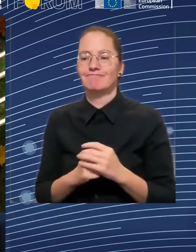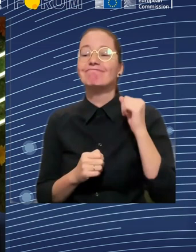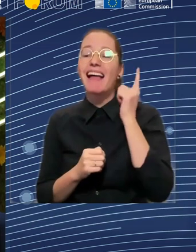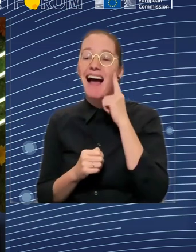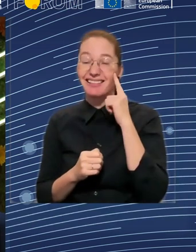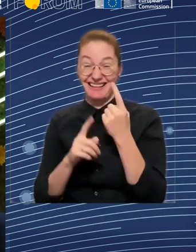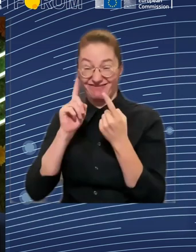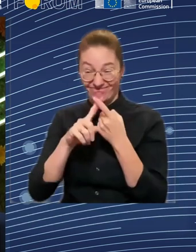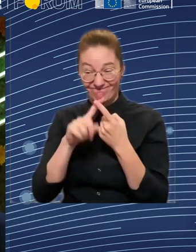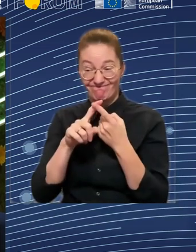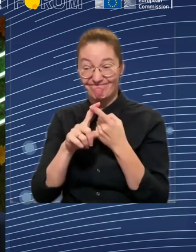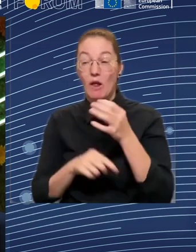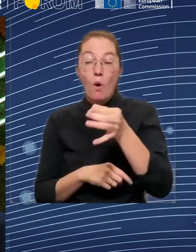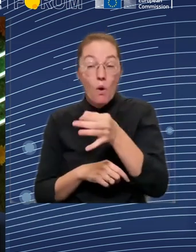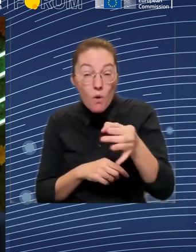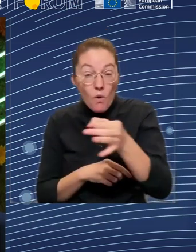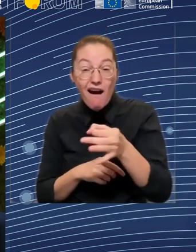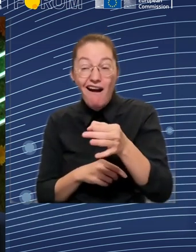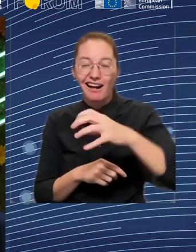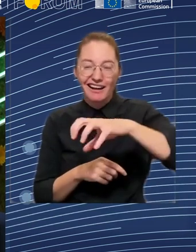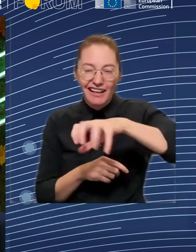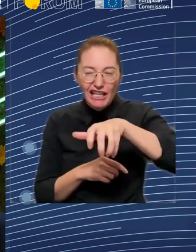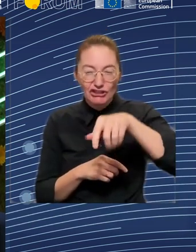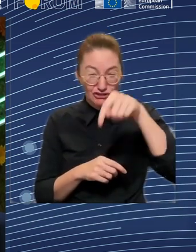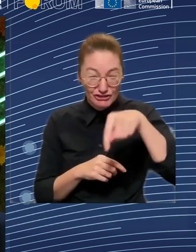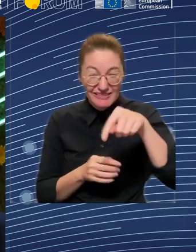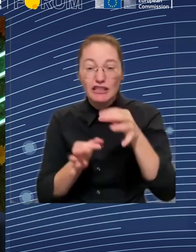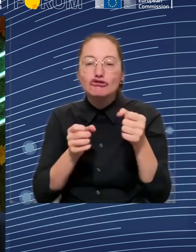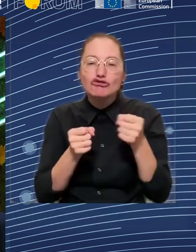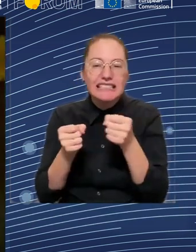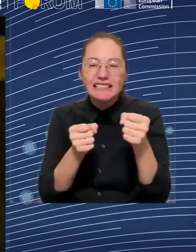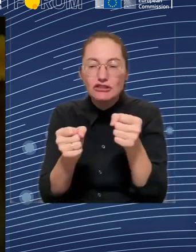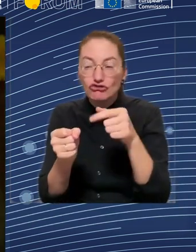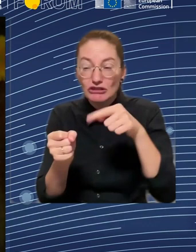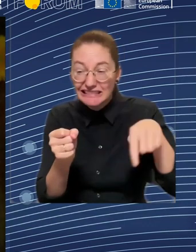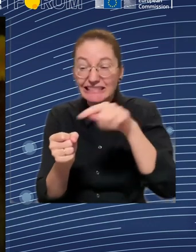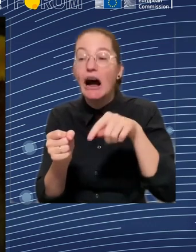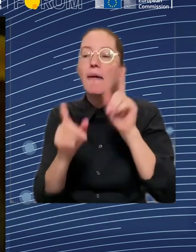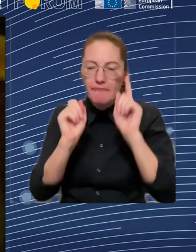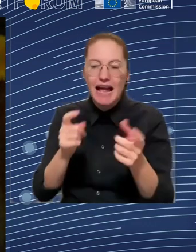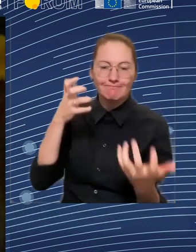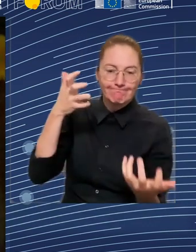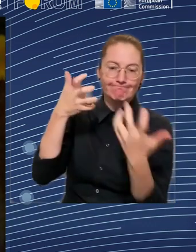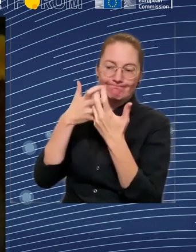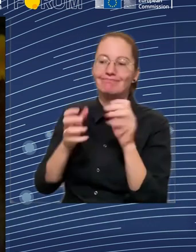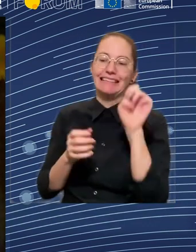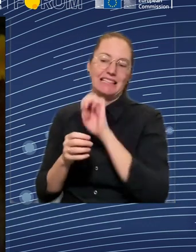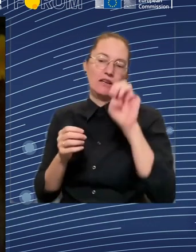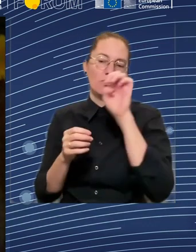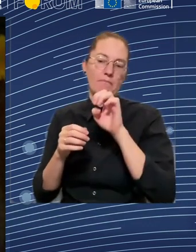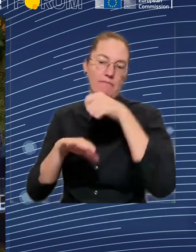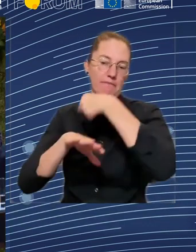Europe that is inclusive, innovative and interconnected. Something that should be negotiated among all of us.